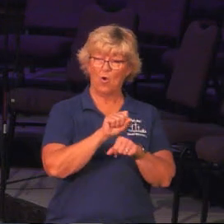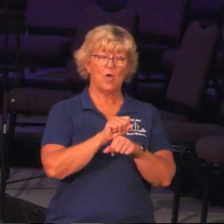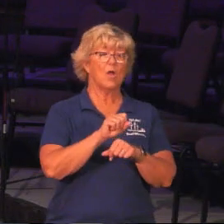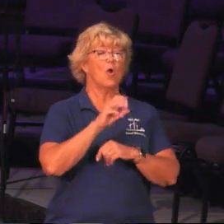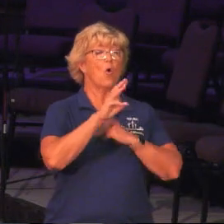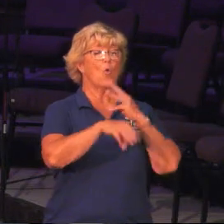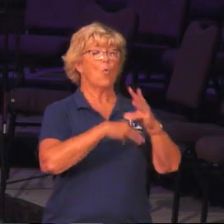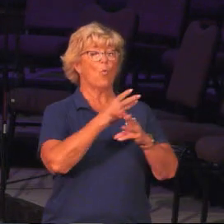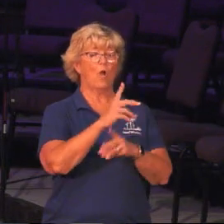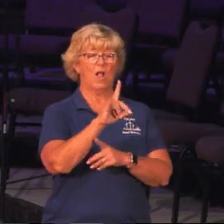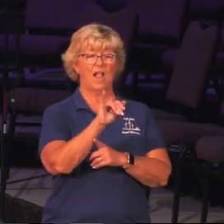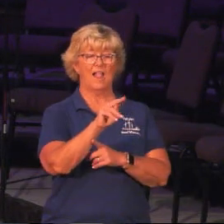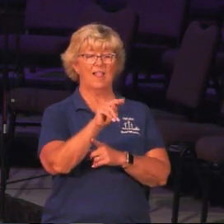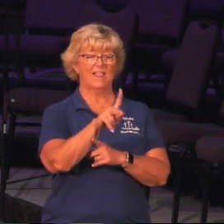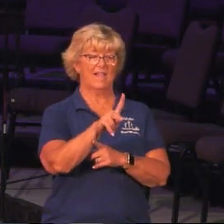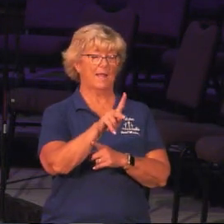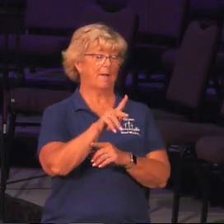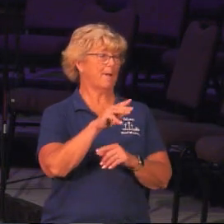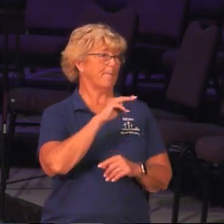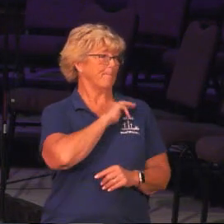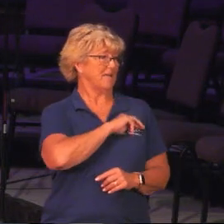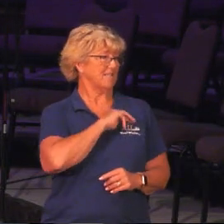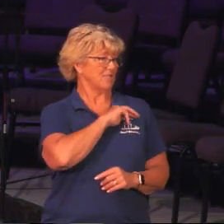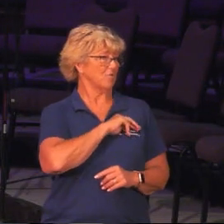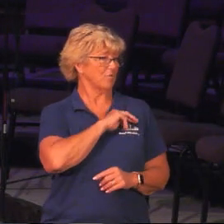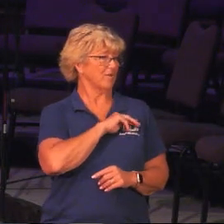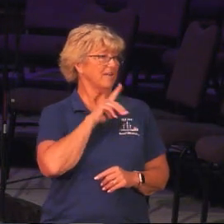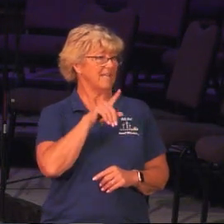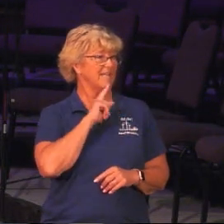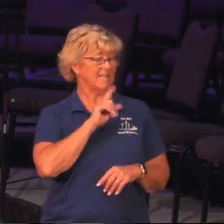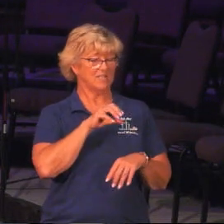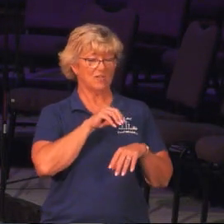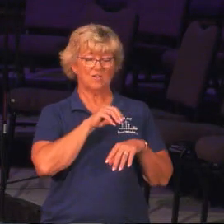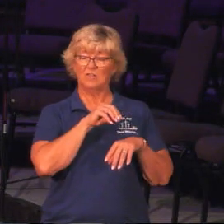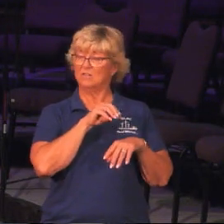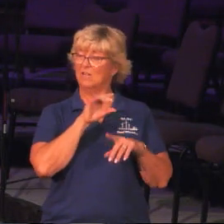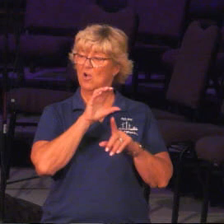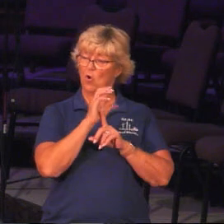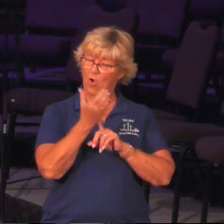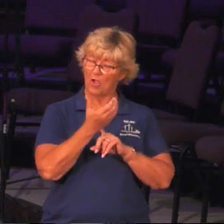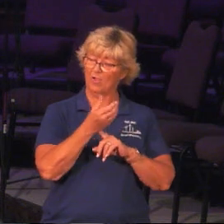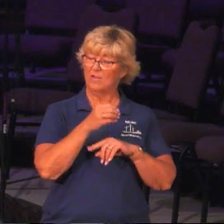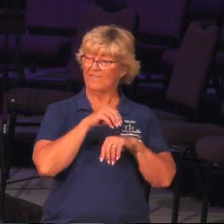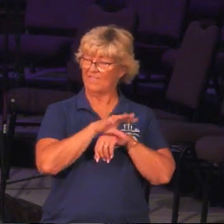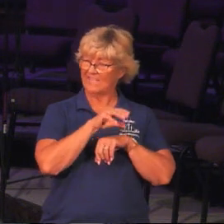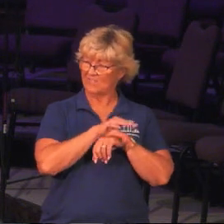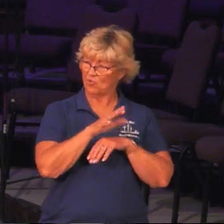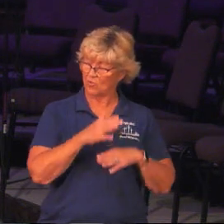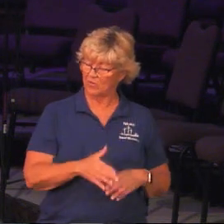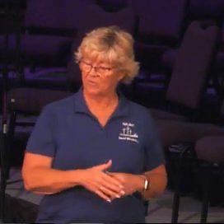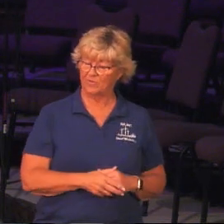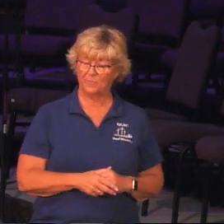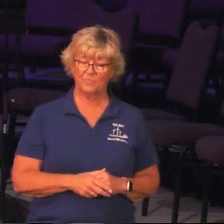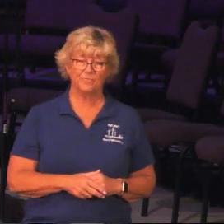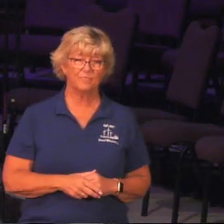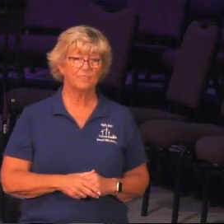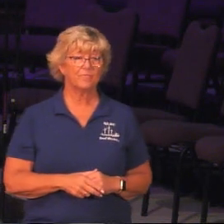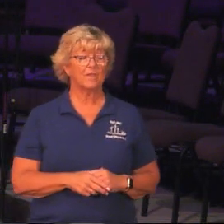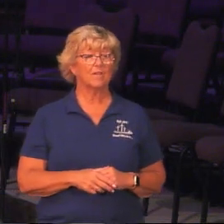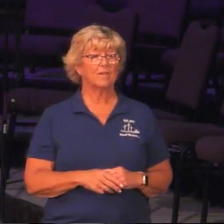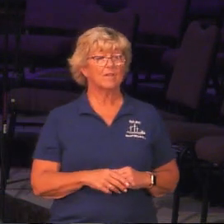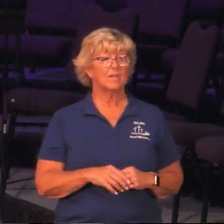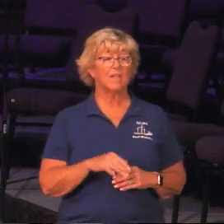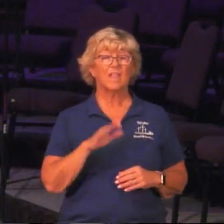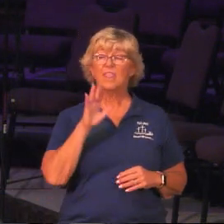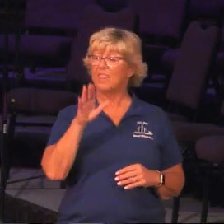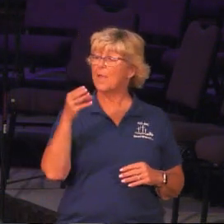Link Ministries. He's employed as a cultural advisor. A cultural advisor. And the income that World